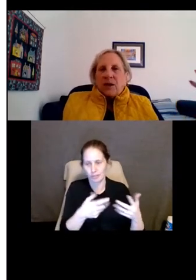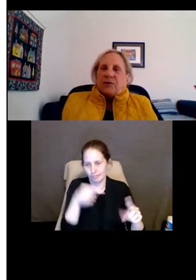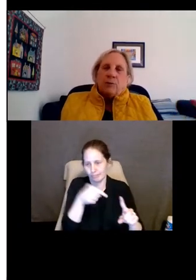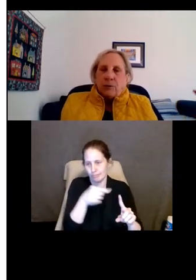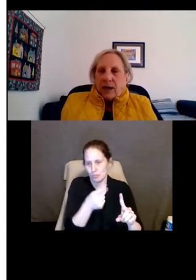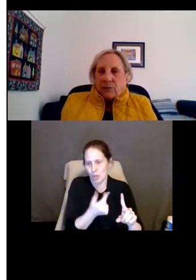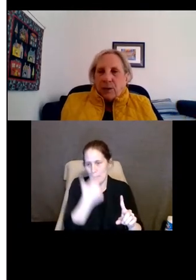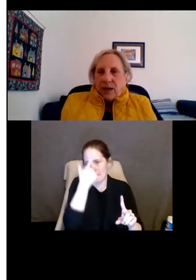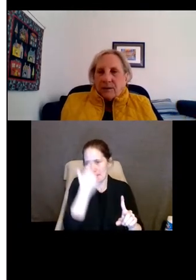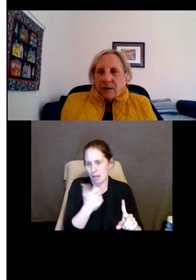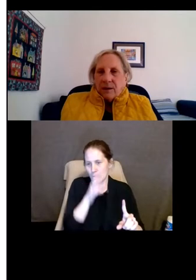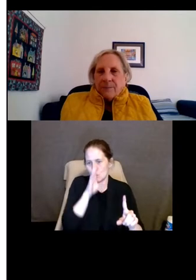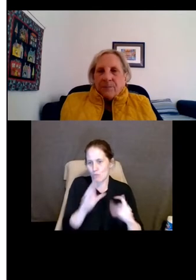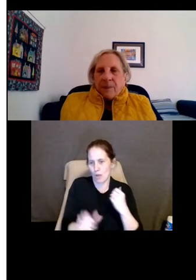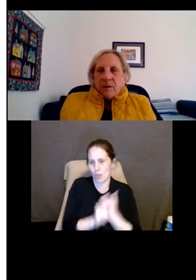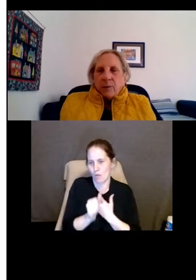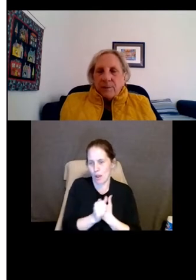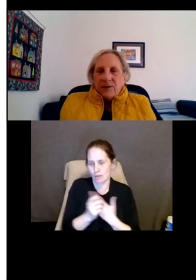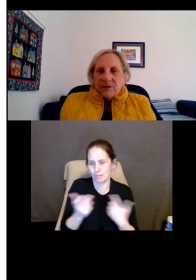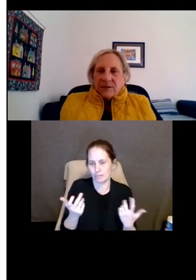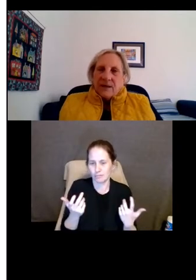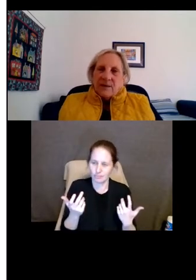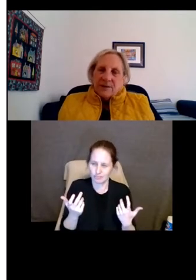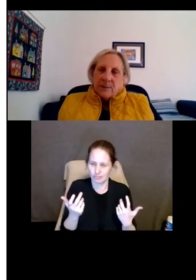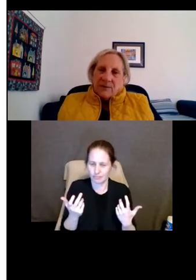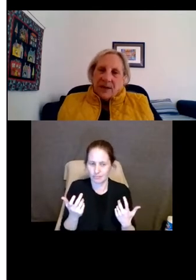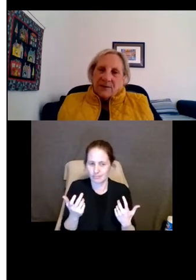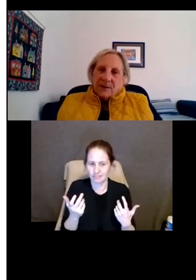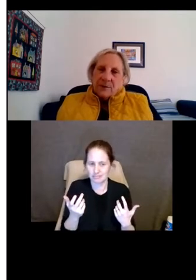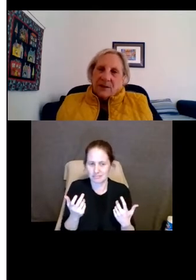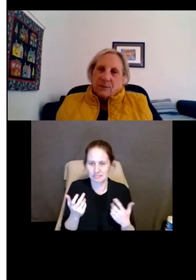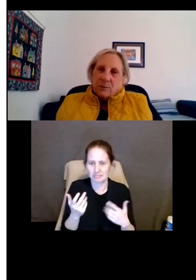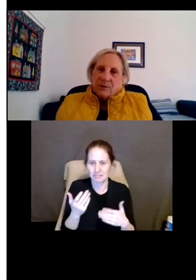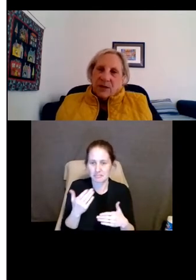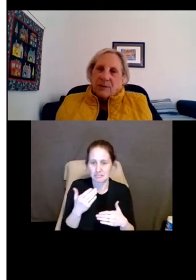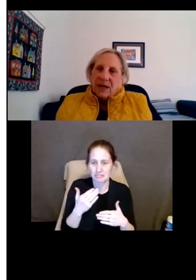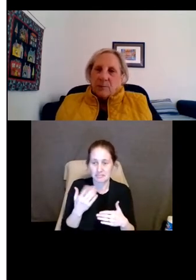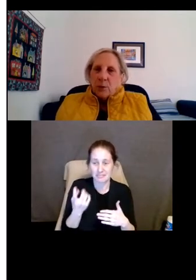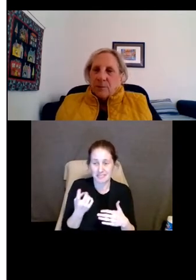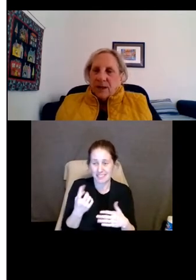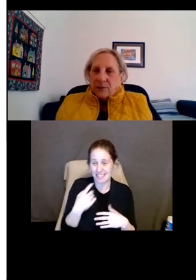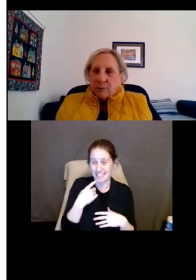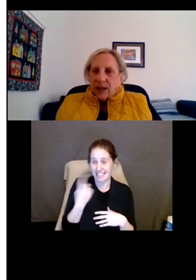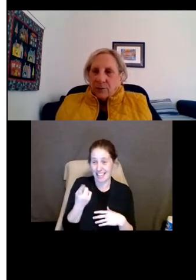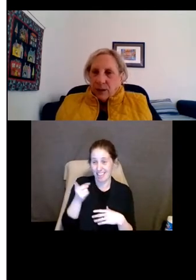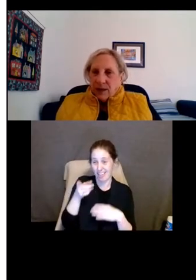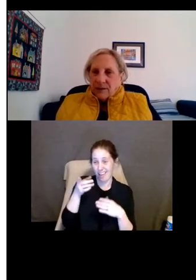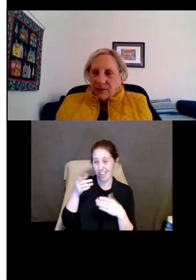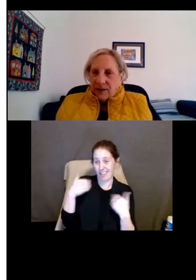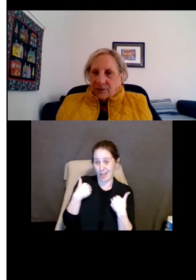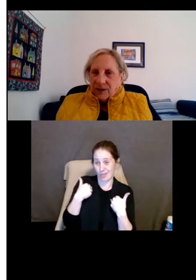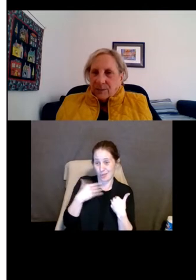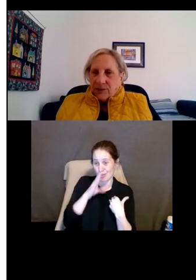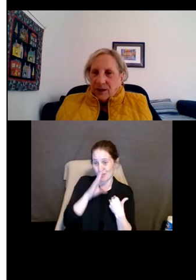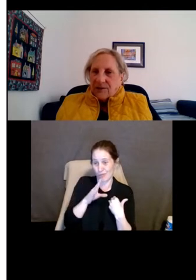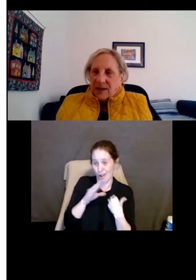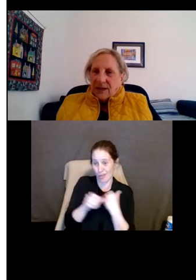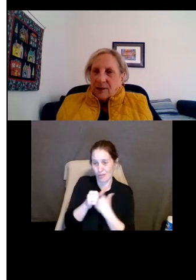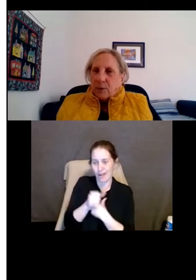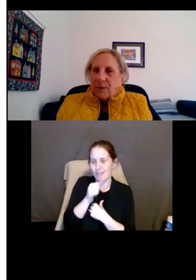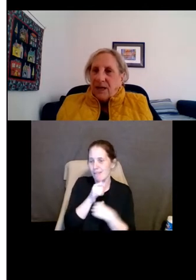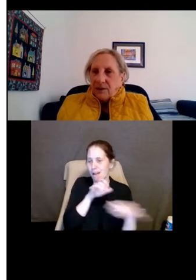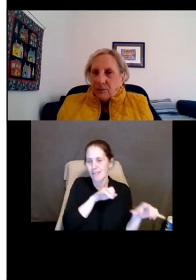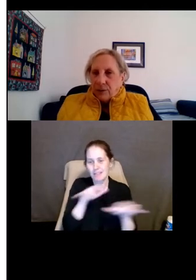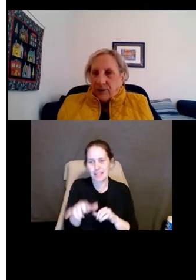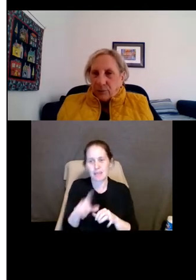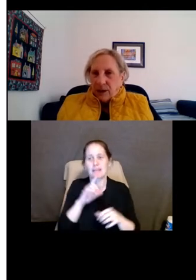because it's a direct threat. Well, me just say that some saying something is some animal would be a direct threat is not the same thing as